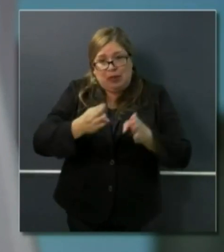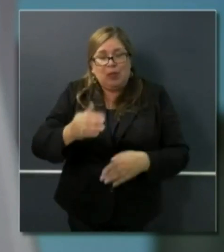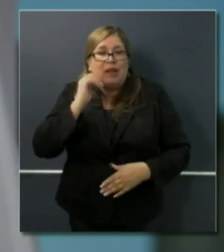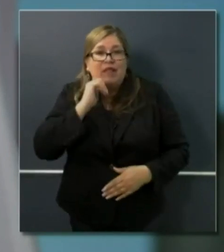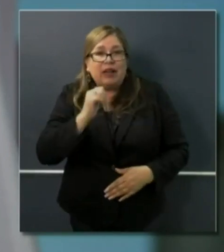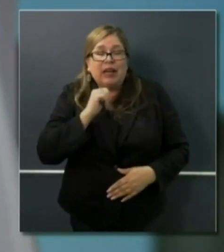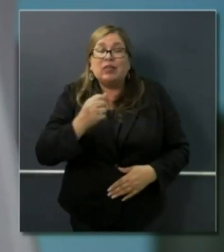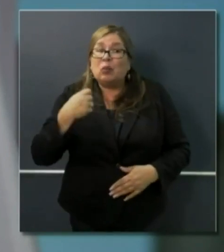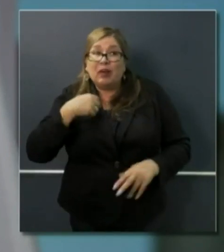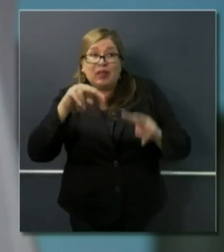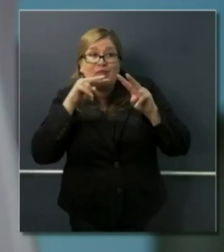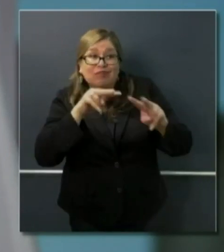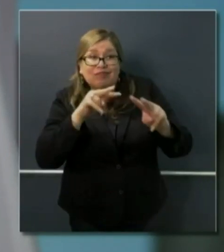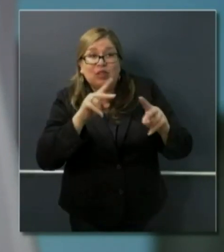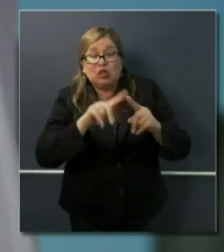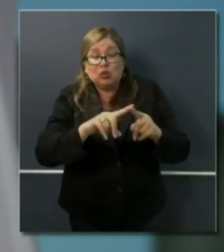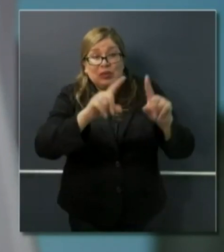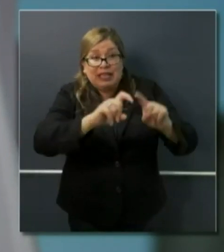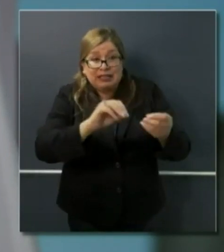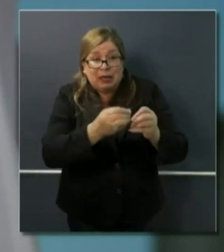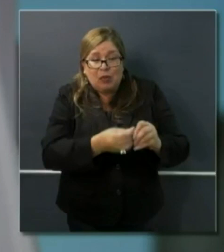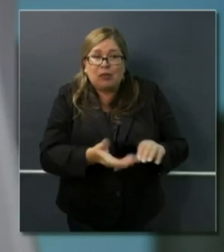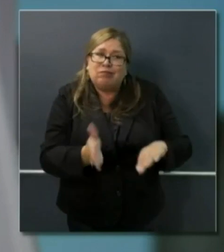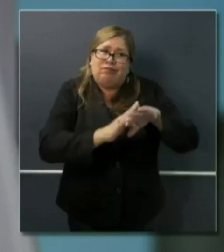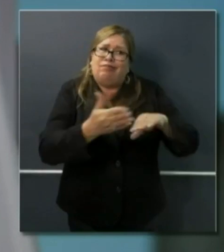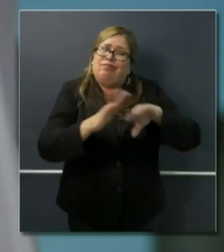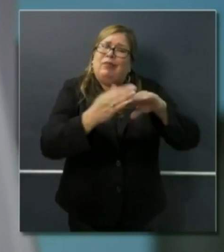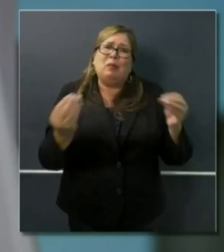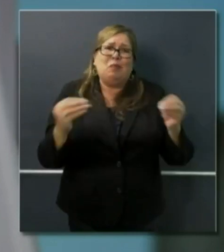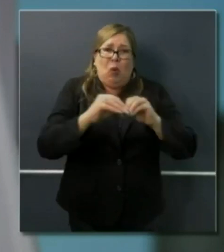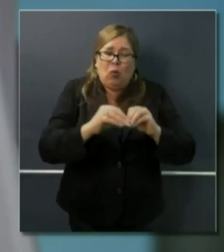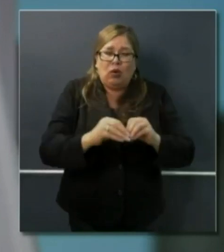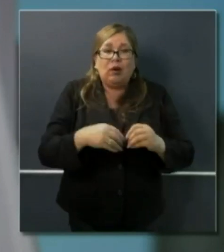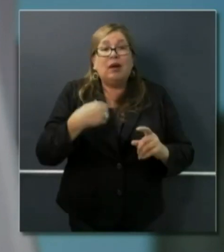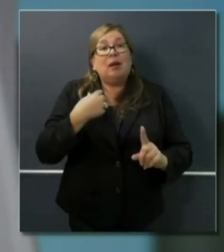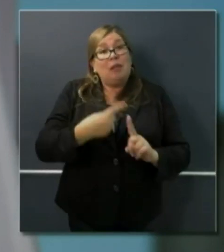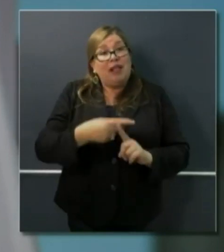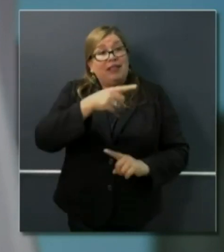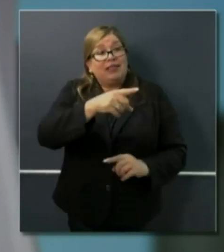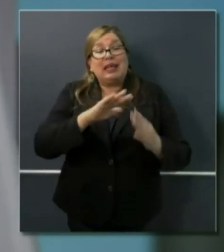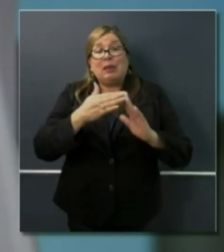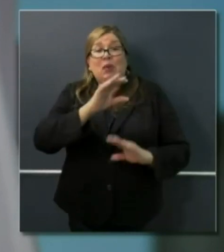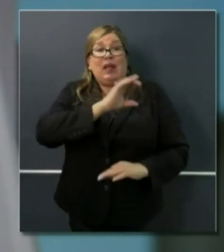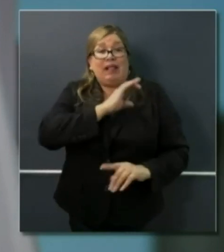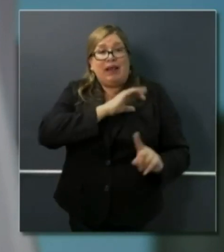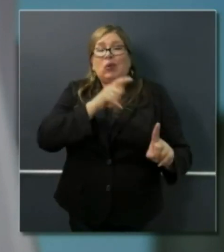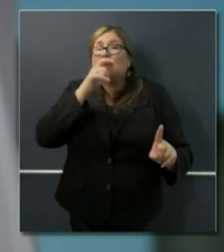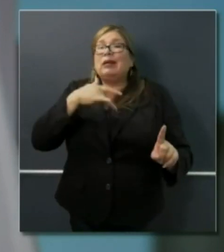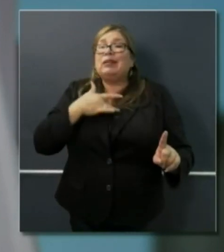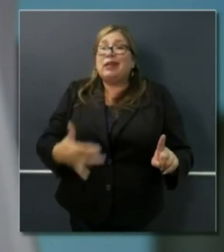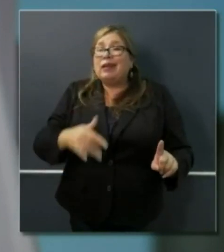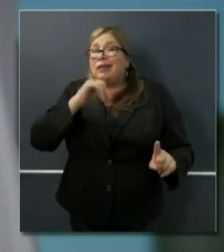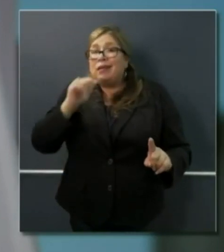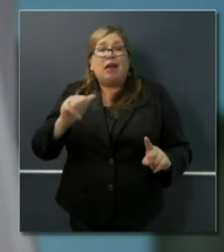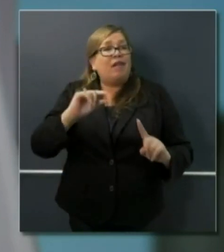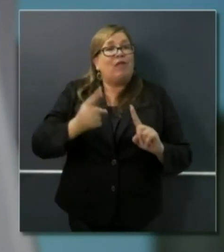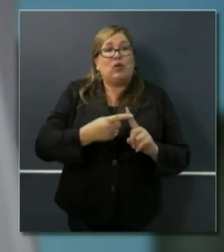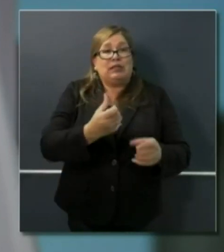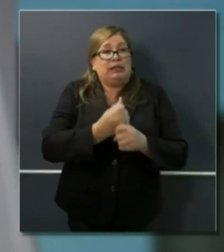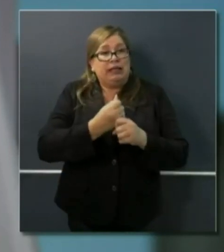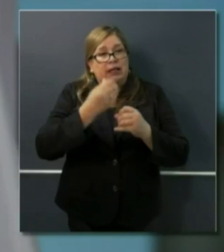increase, and community clinics and communities that don't traditionally get tests first are a priority at this moment.